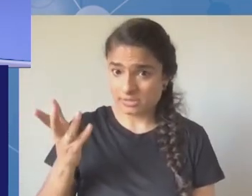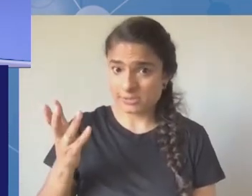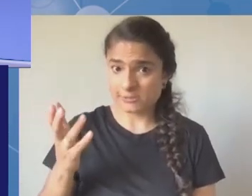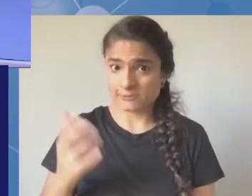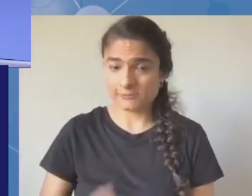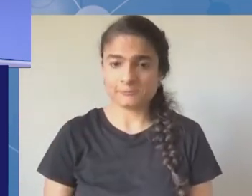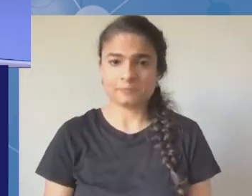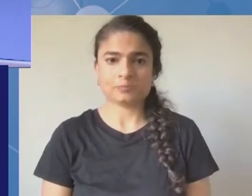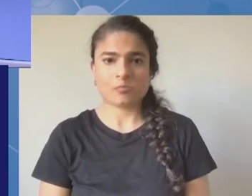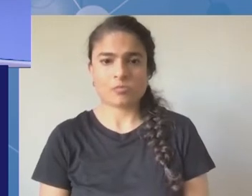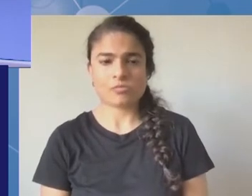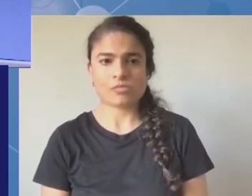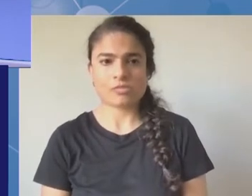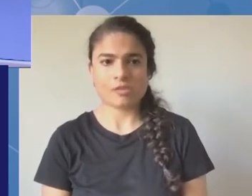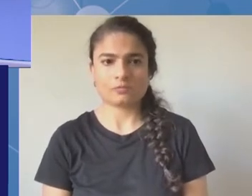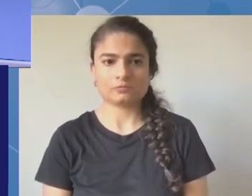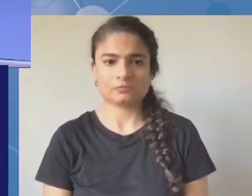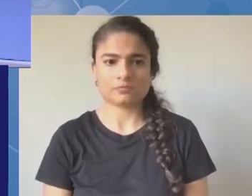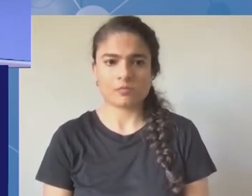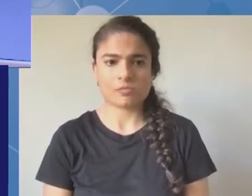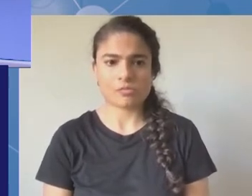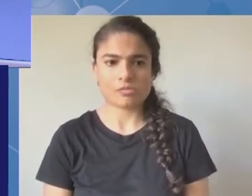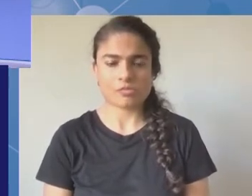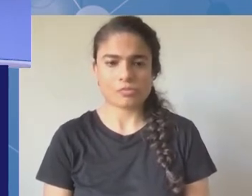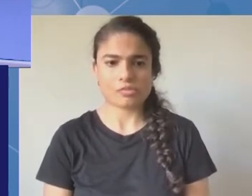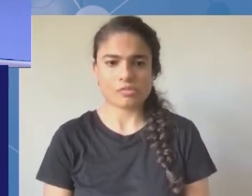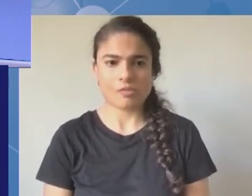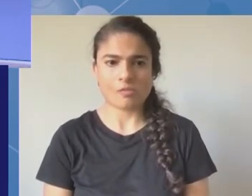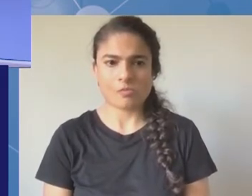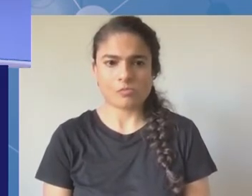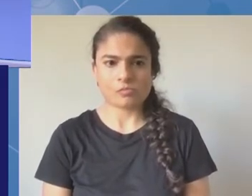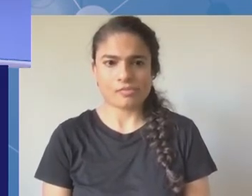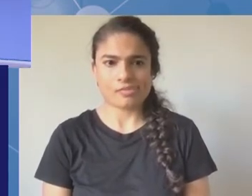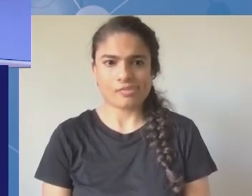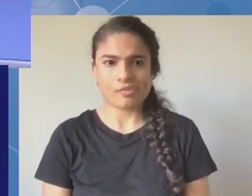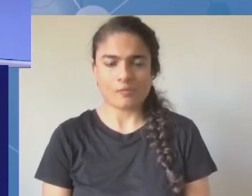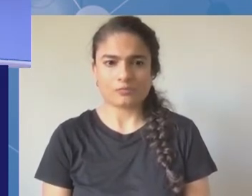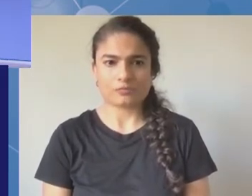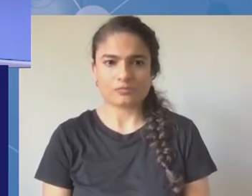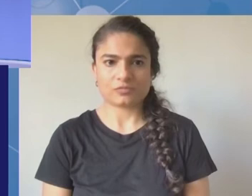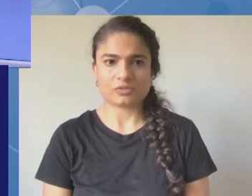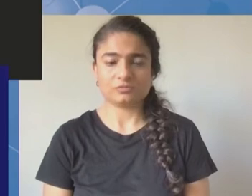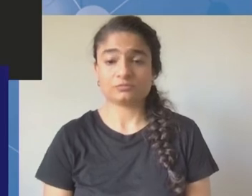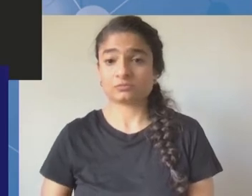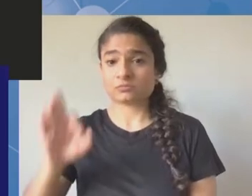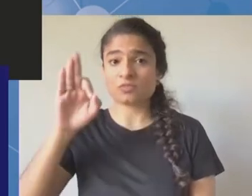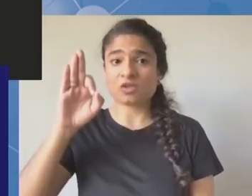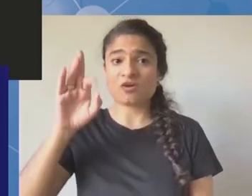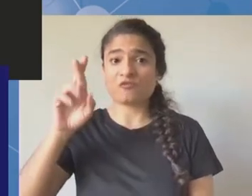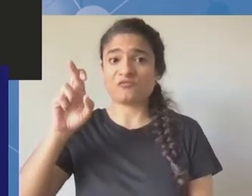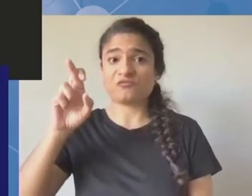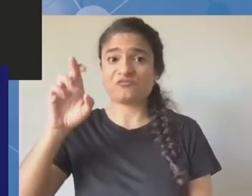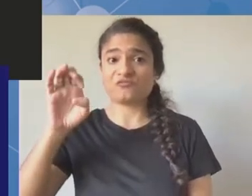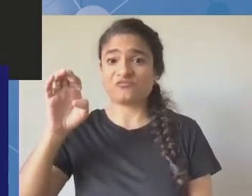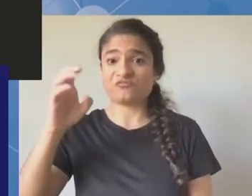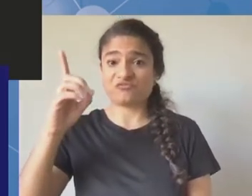everyone uh thank you very much shangatai for giving me the opportunity to speak yes uh i